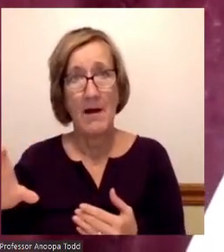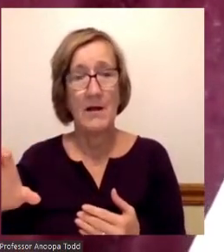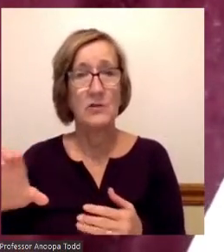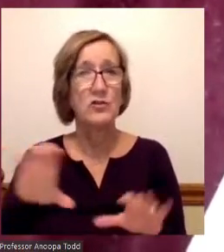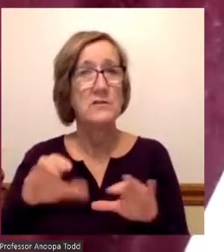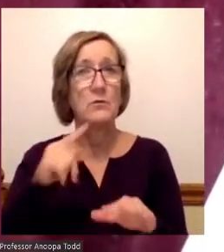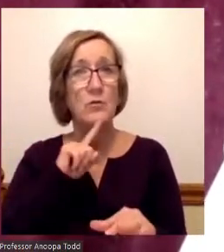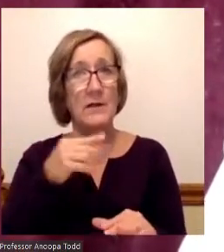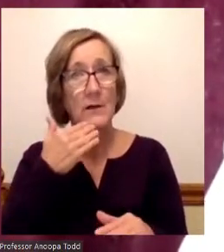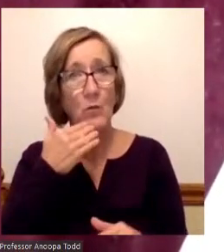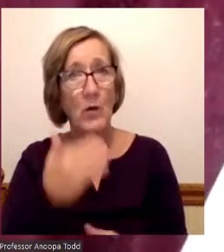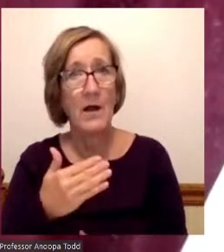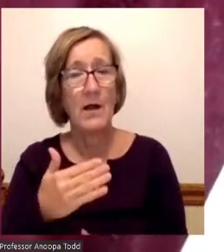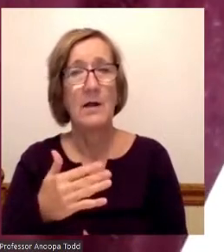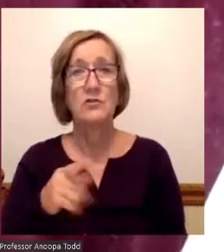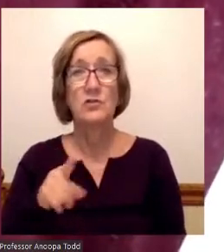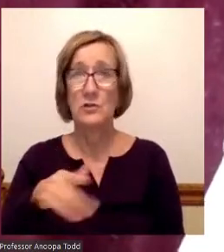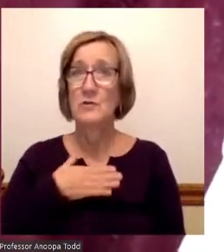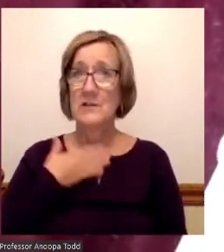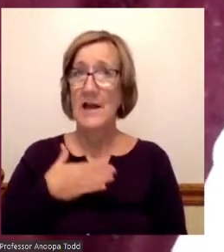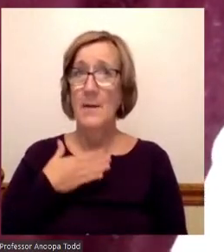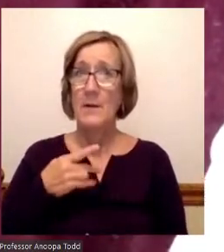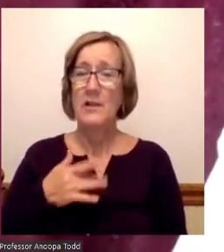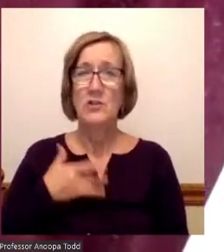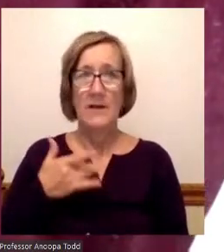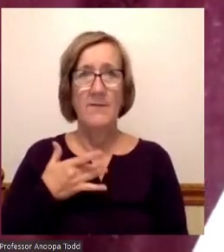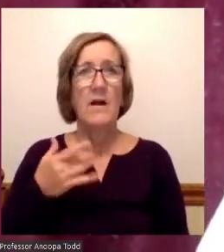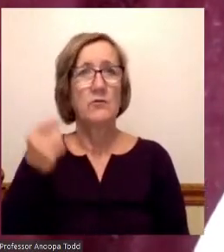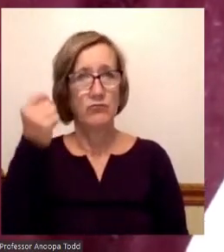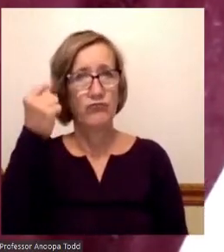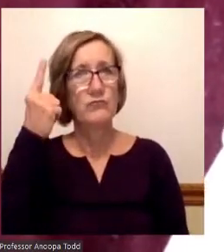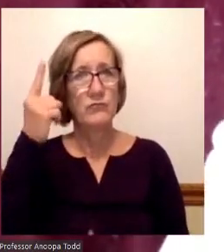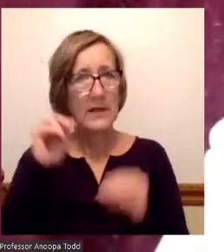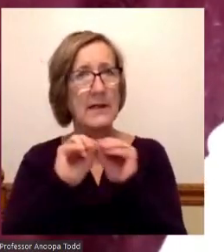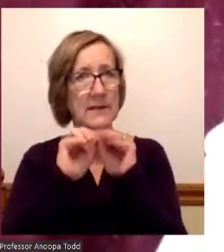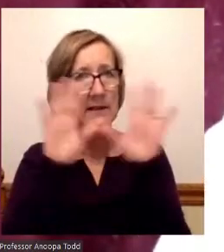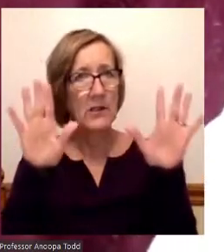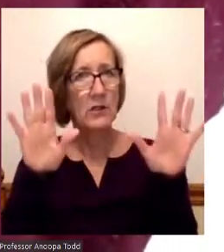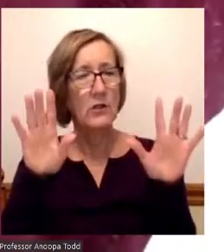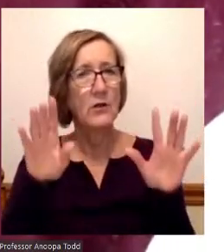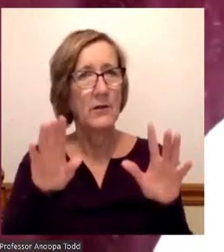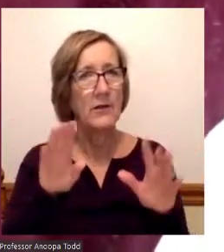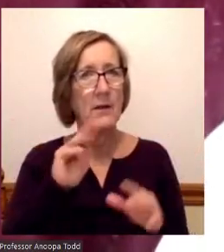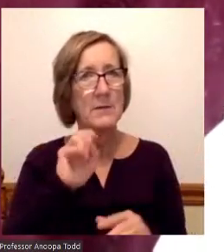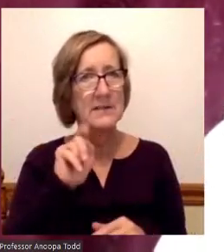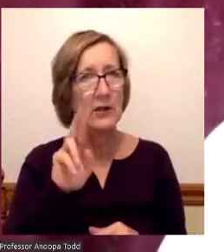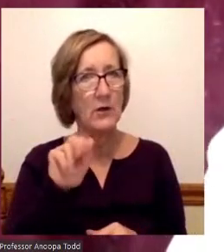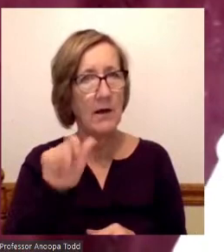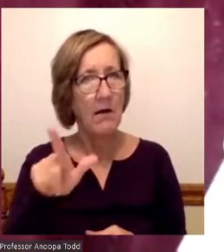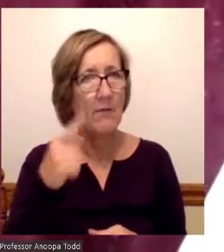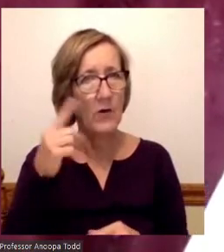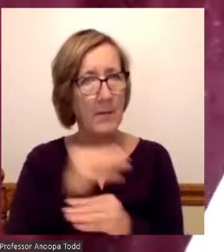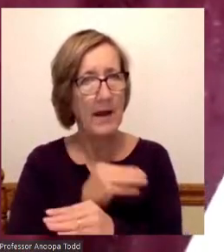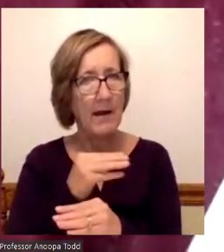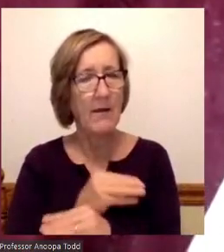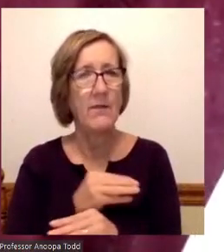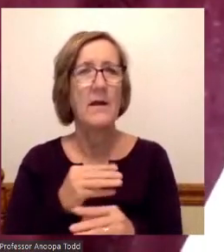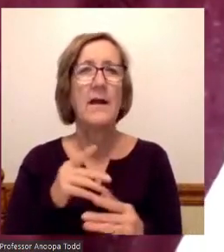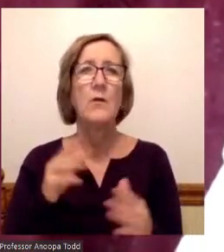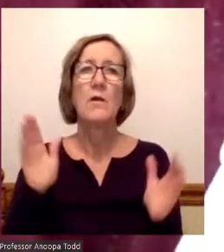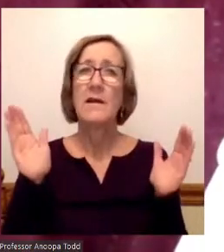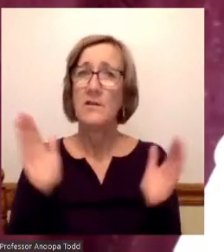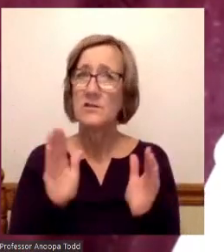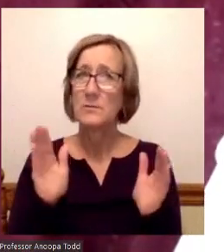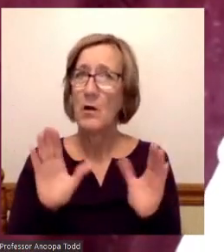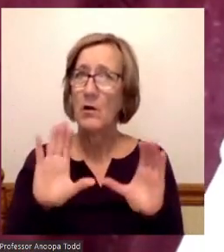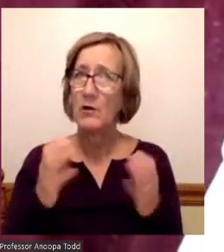happy because she felt like she could really grasp the material. So the smaller class size really helped. The professors here